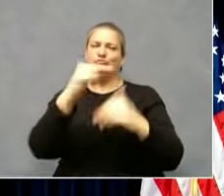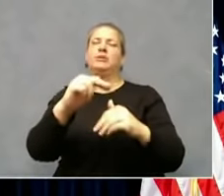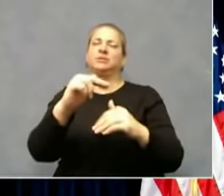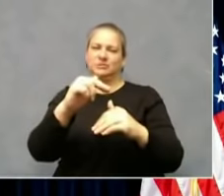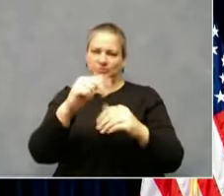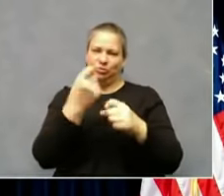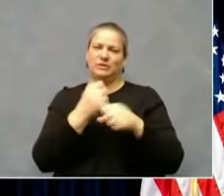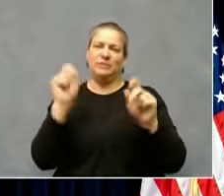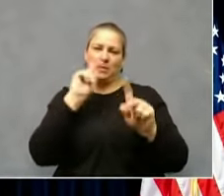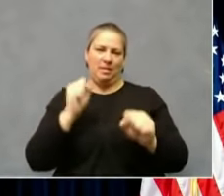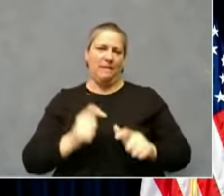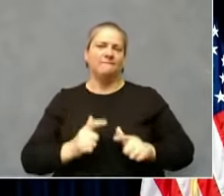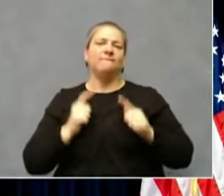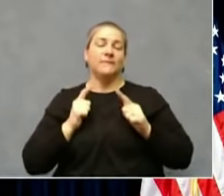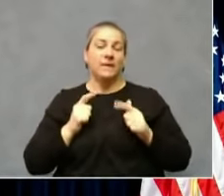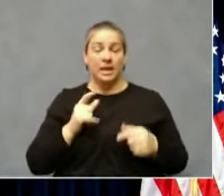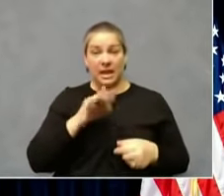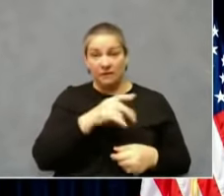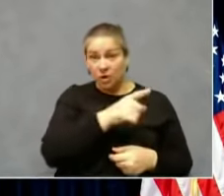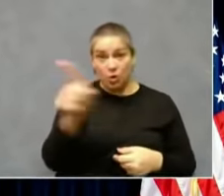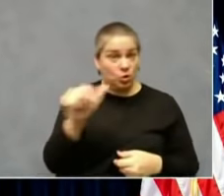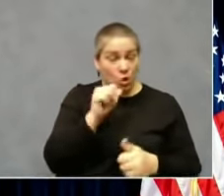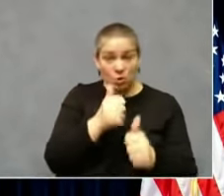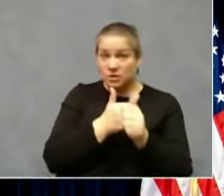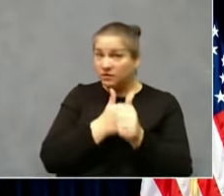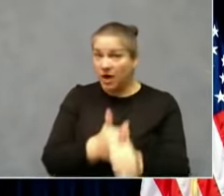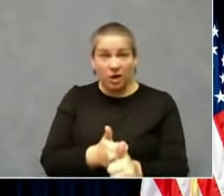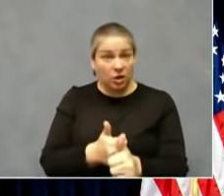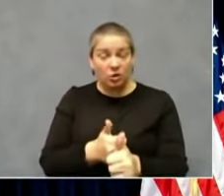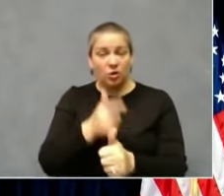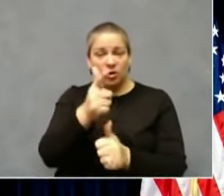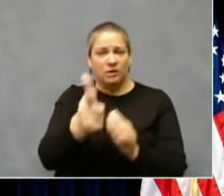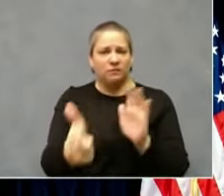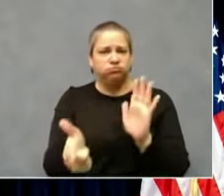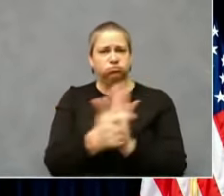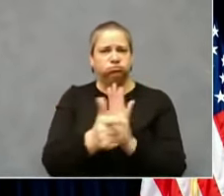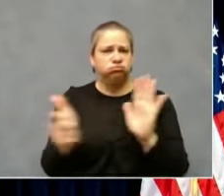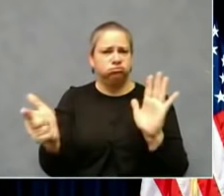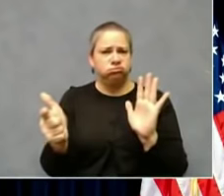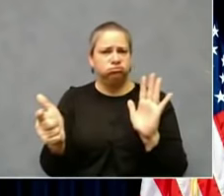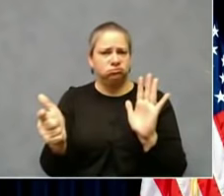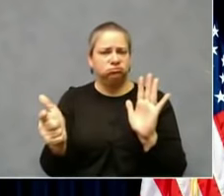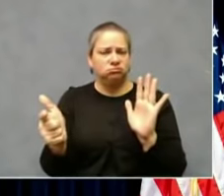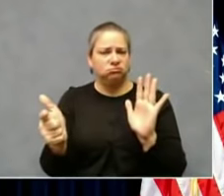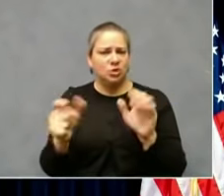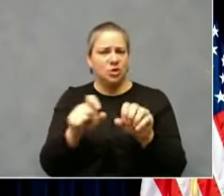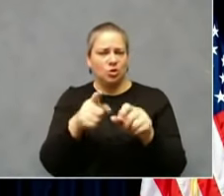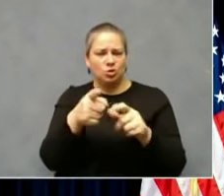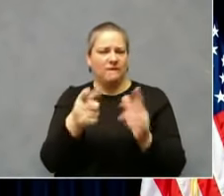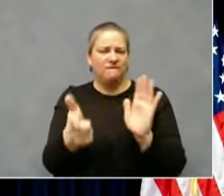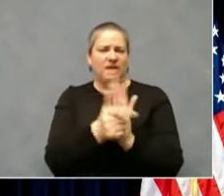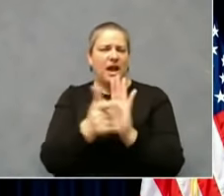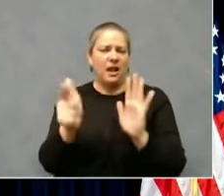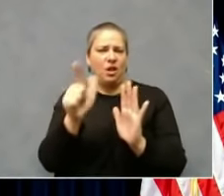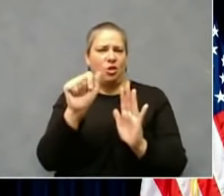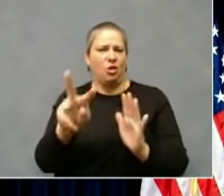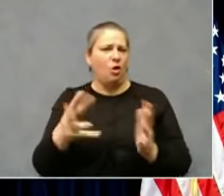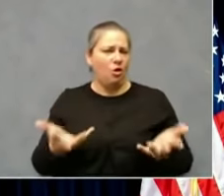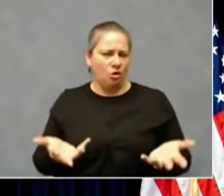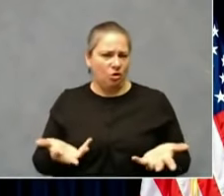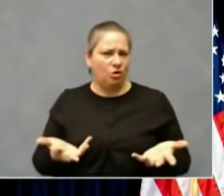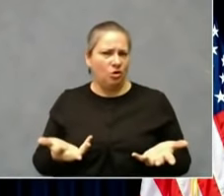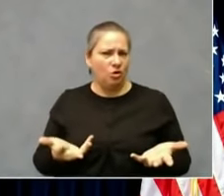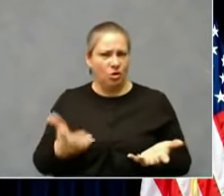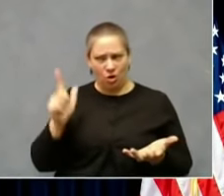are violating the very rule of law that helps us have a civilized society here in